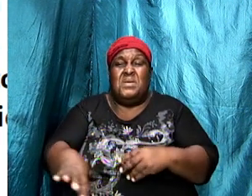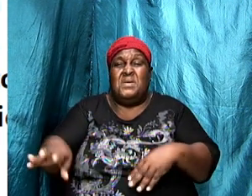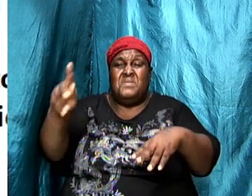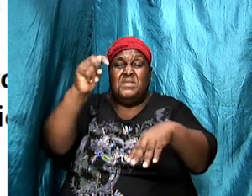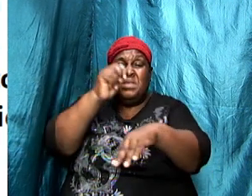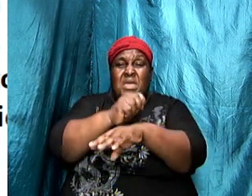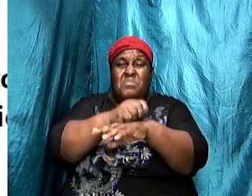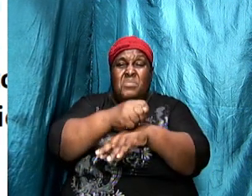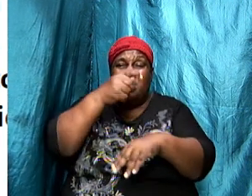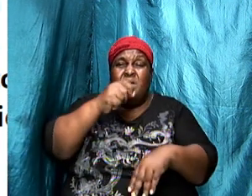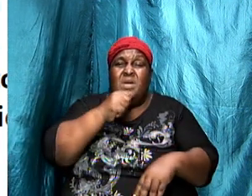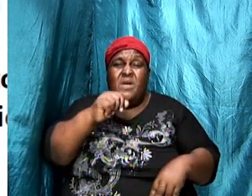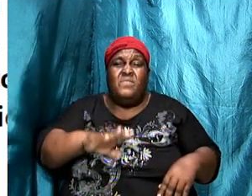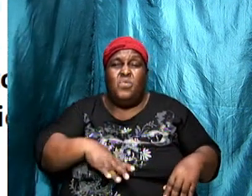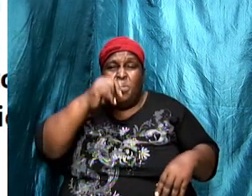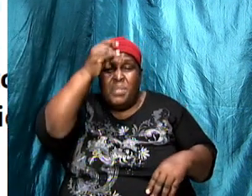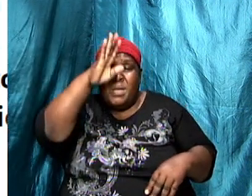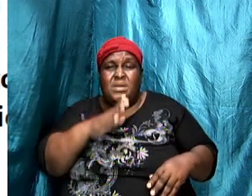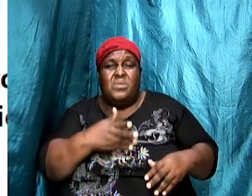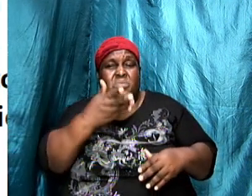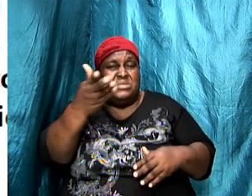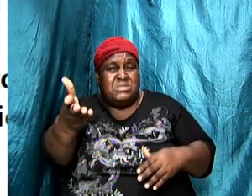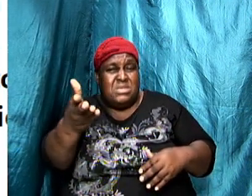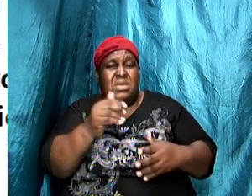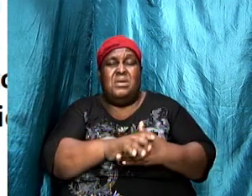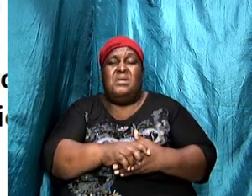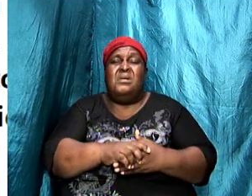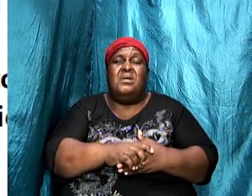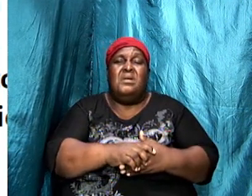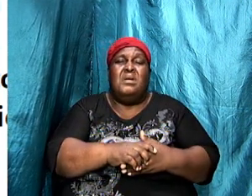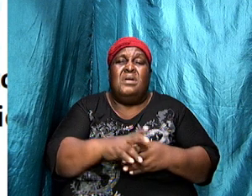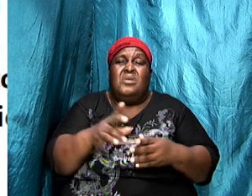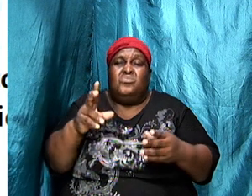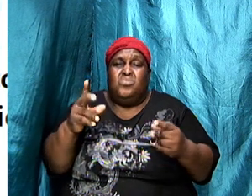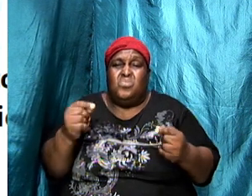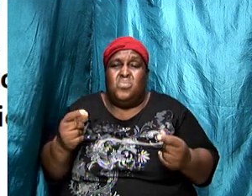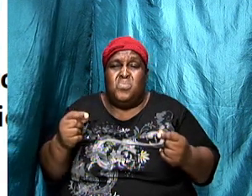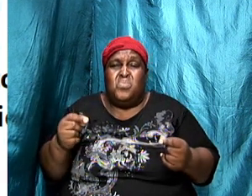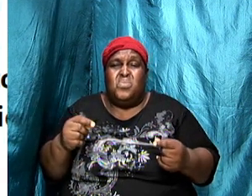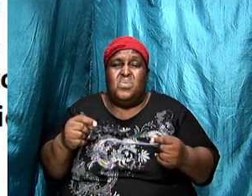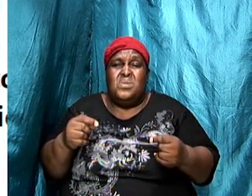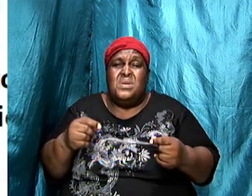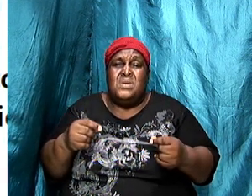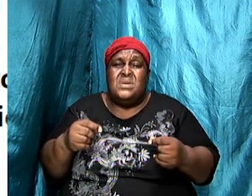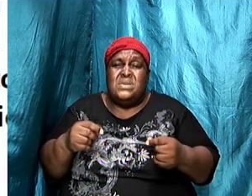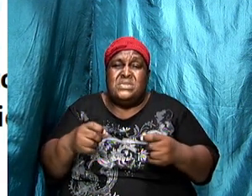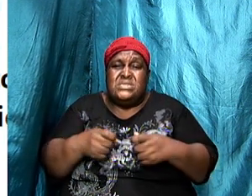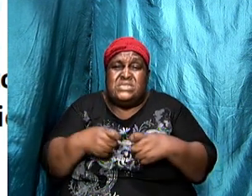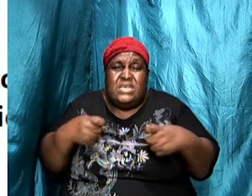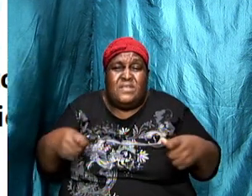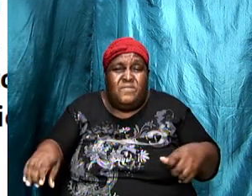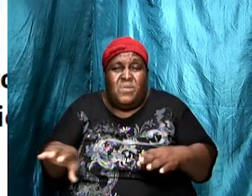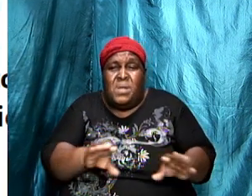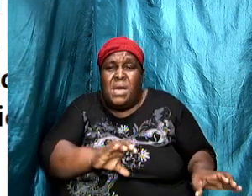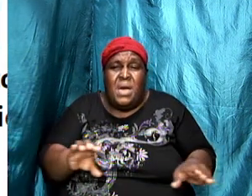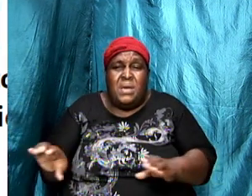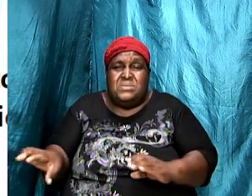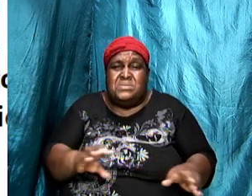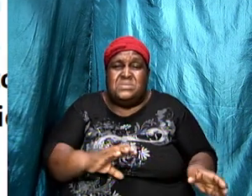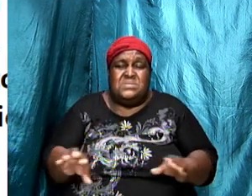was there in Ephesus and they were carrying out sexual immorality in that place and the place